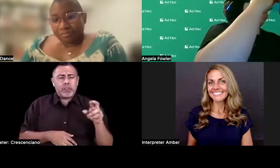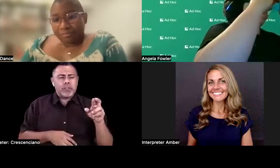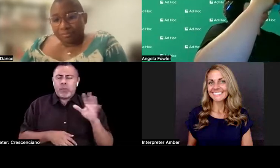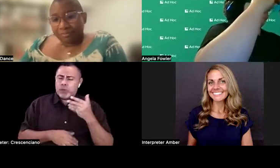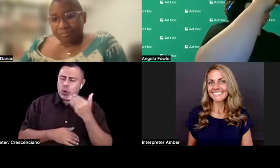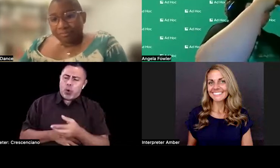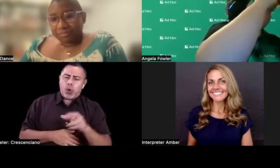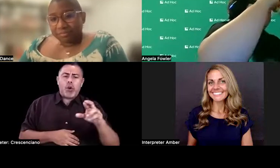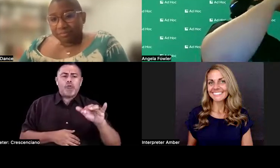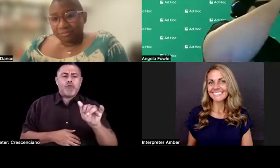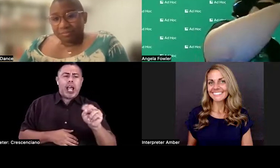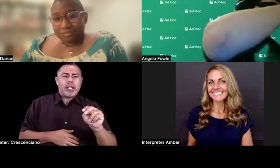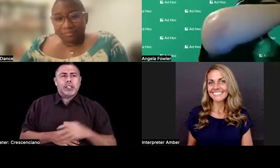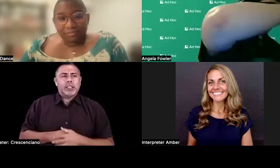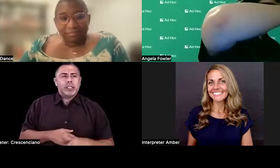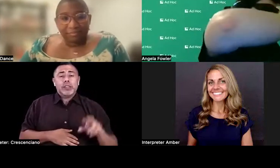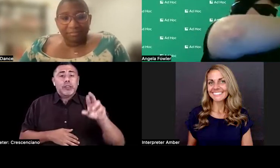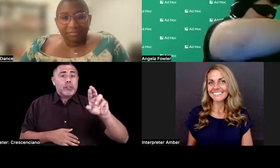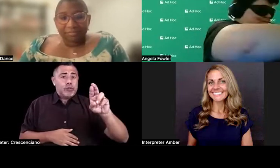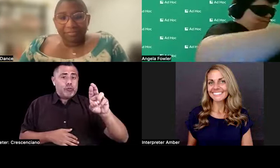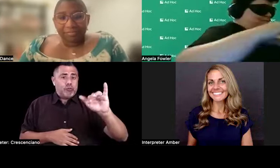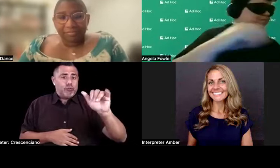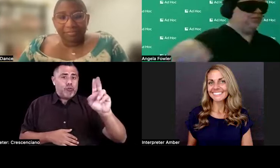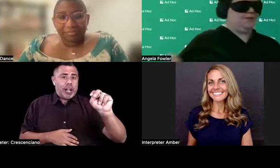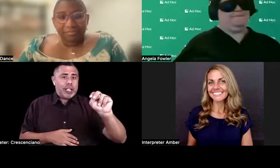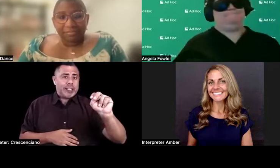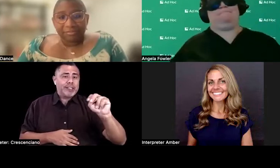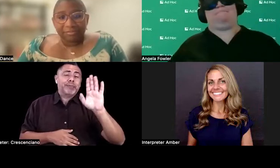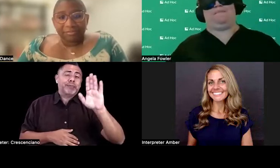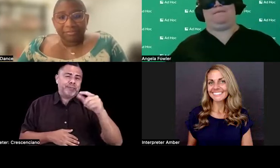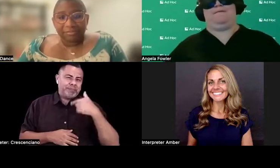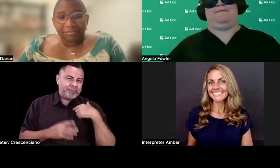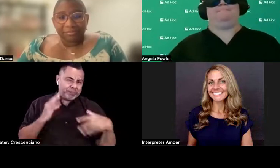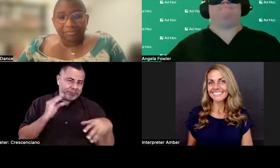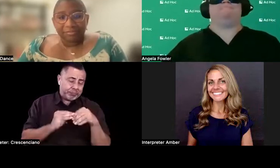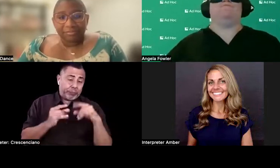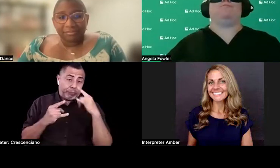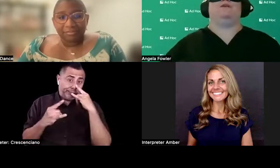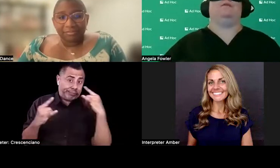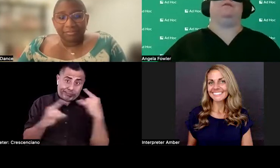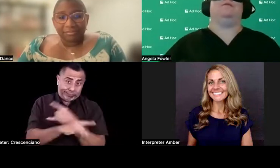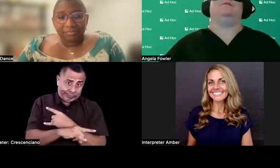you know, sometimes the piece about accommodations that's really tricky that I've run across is